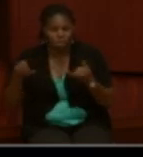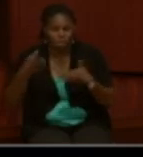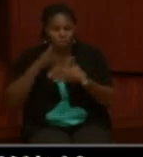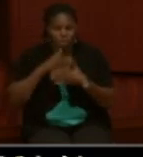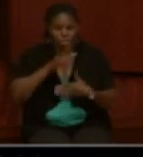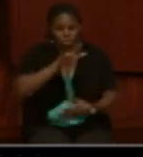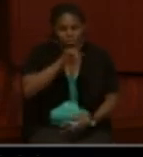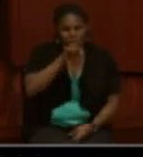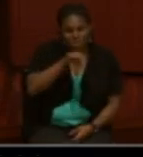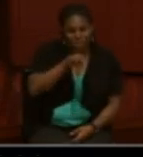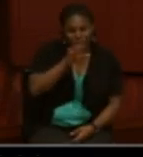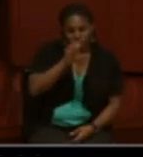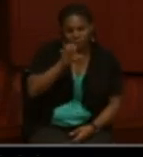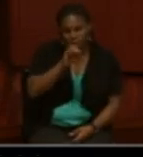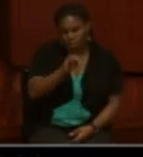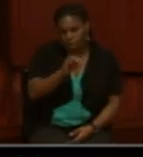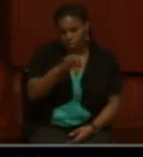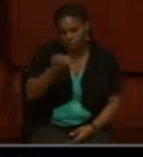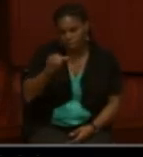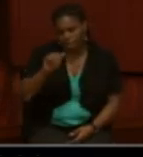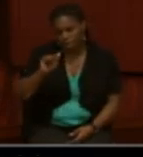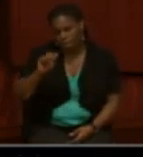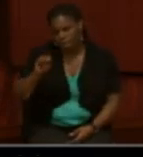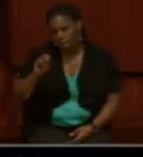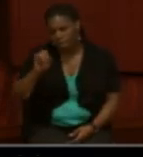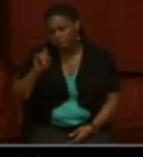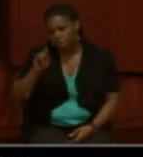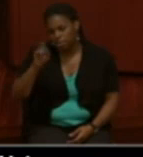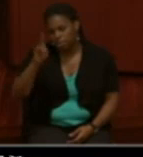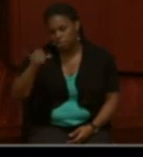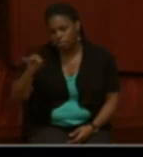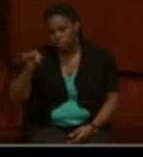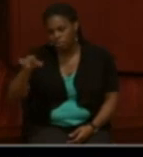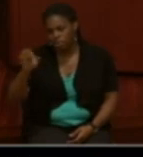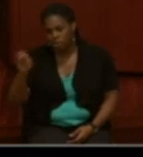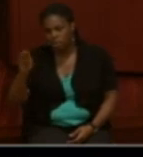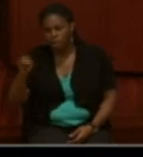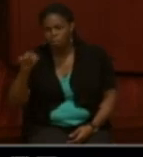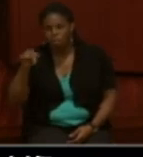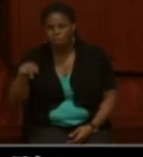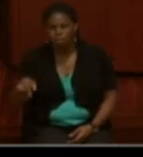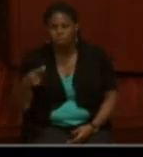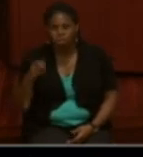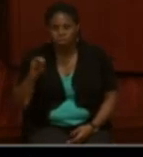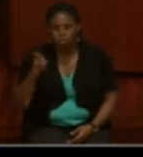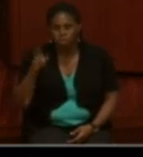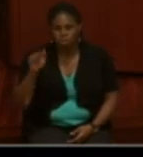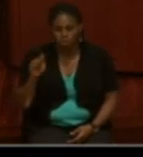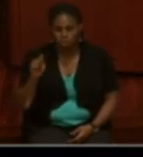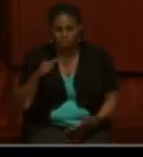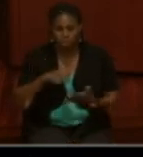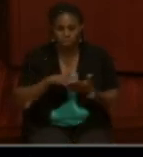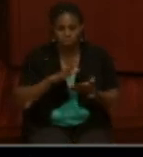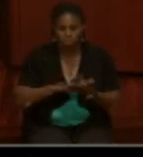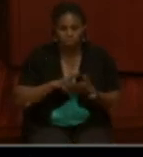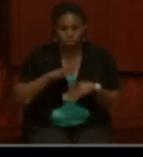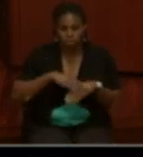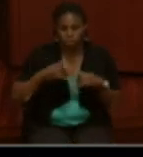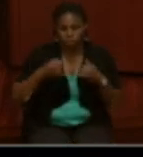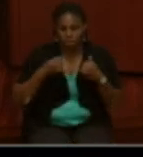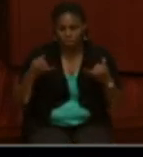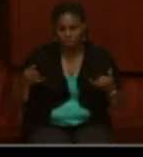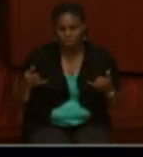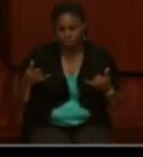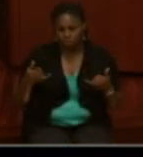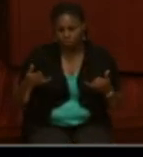Fold3.com and Ancestry.com. So these are National Archives records that are available online on one of these sites. So